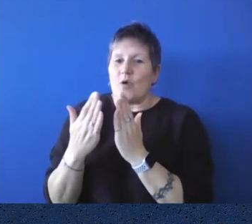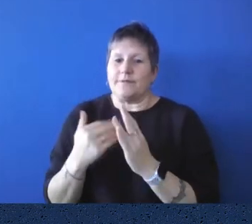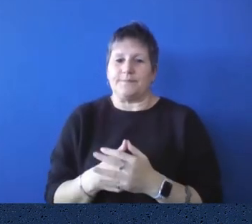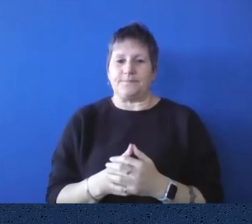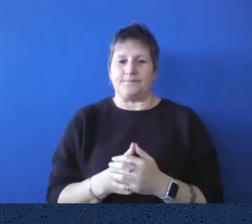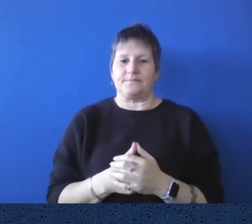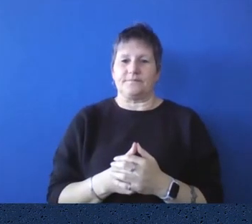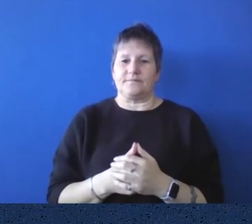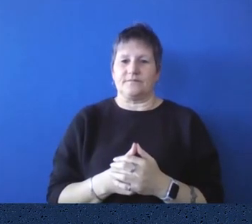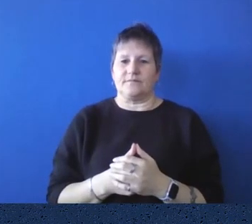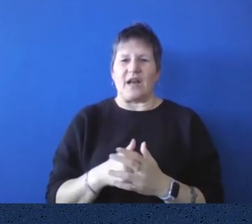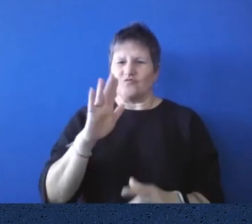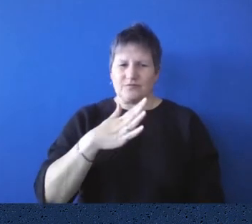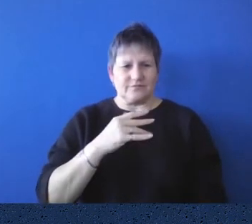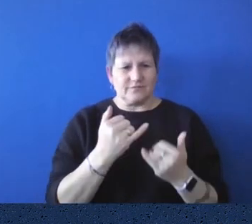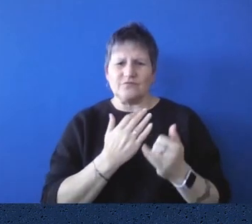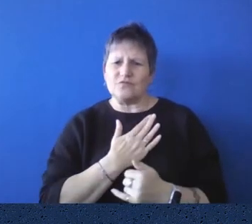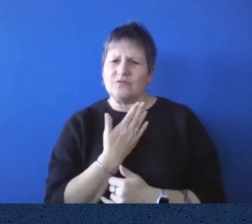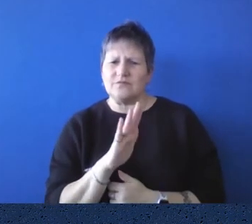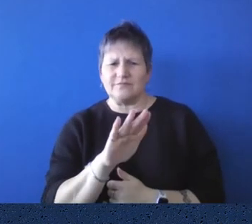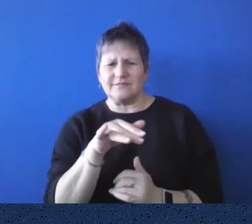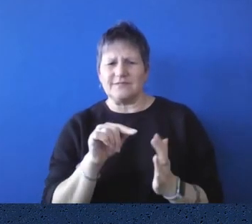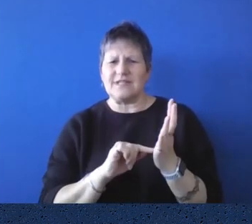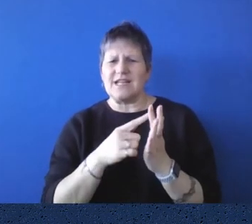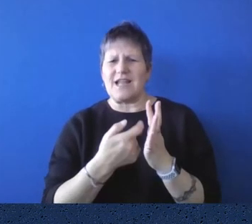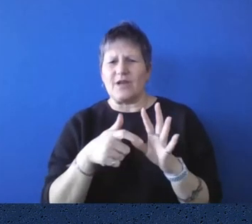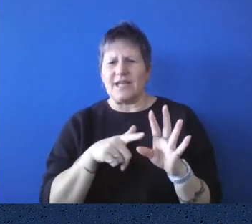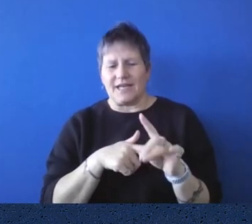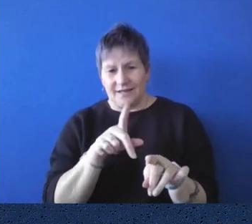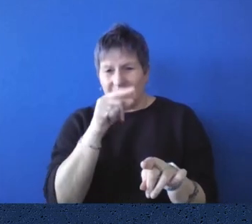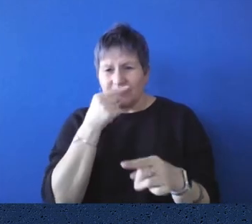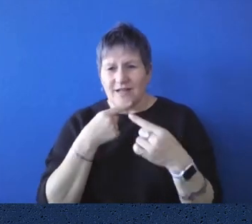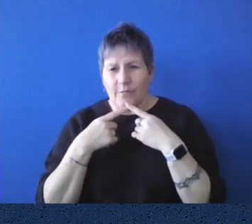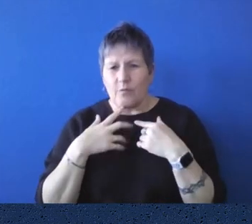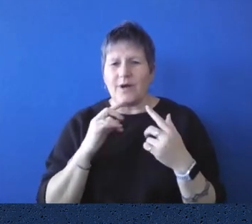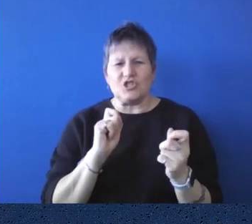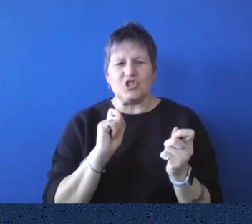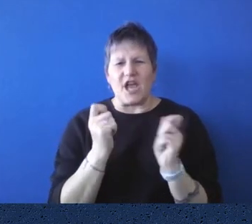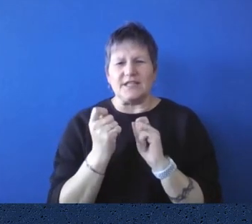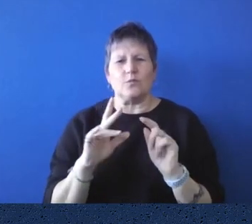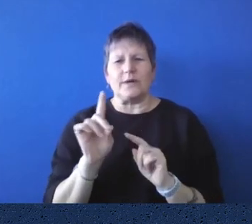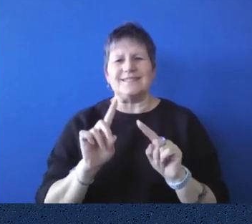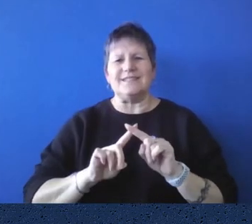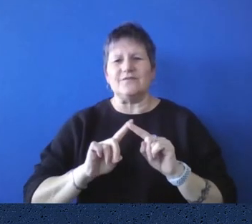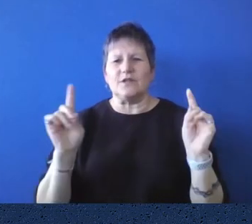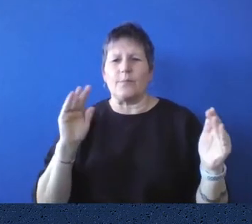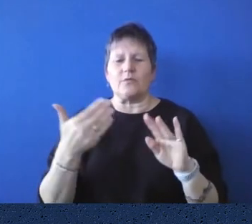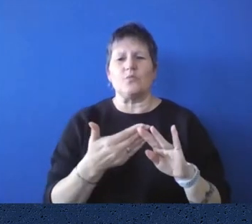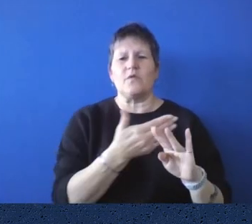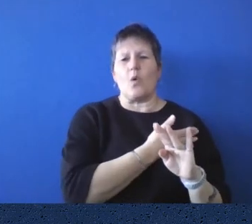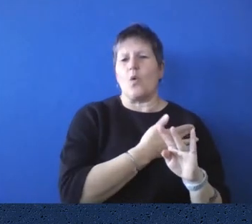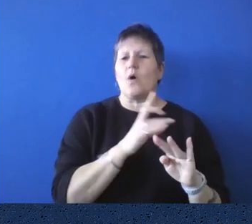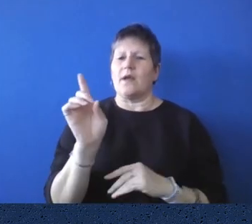more about some of the things that might have changed over the years, some of the things that would have been done, uh, that, that we've, we've